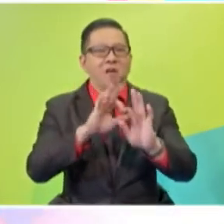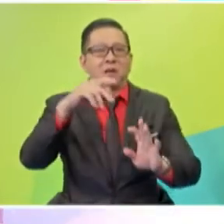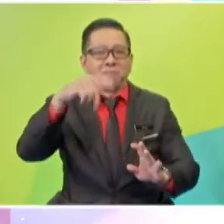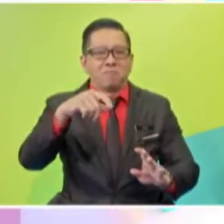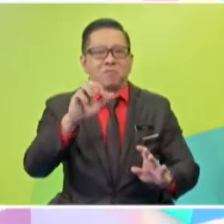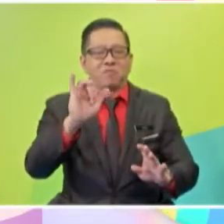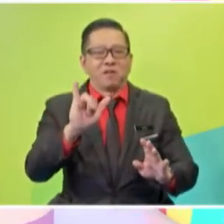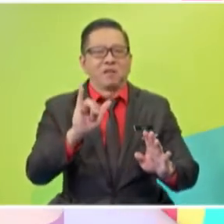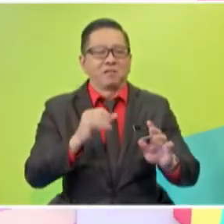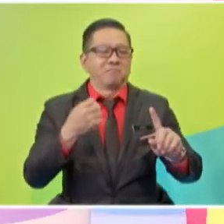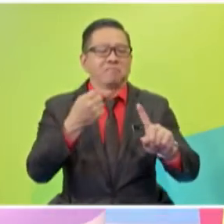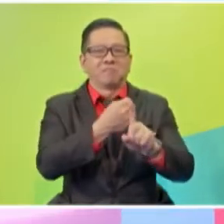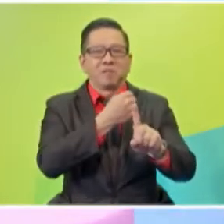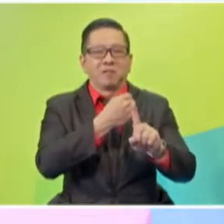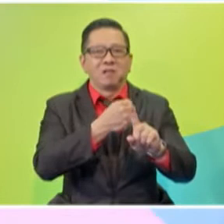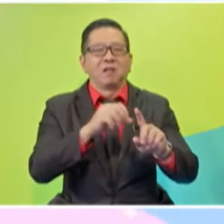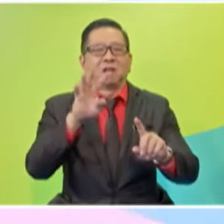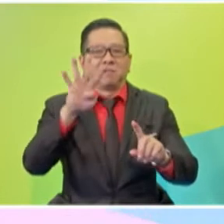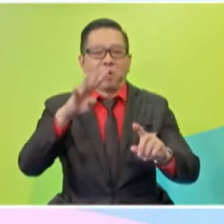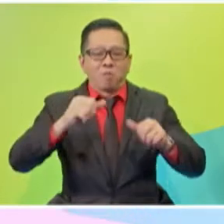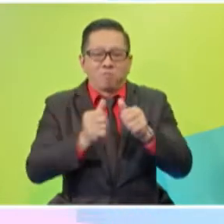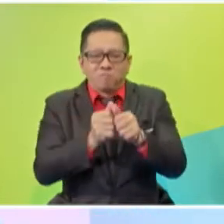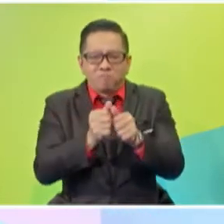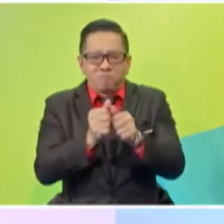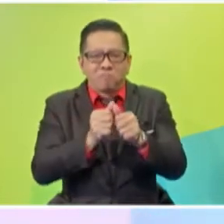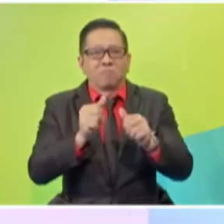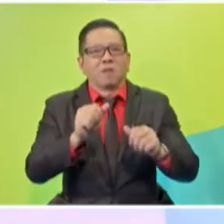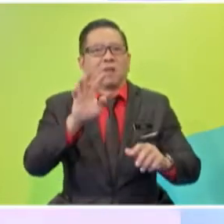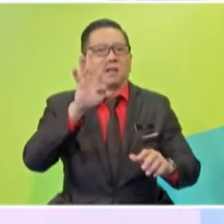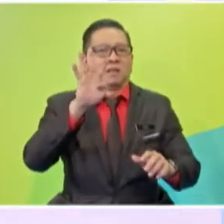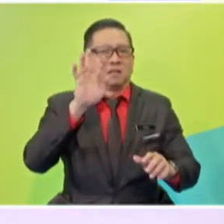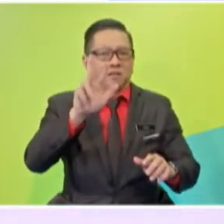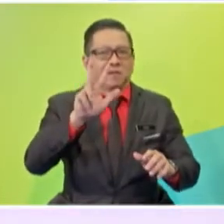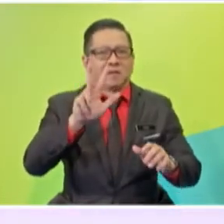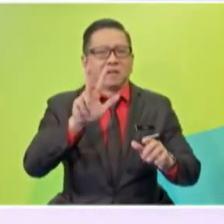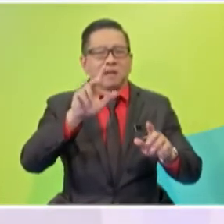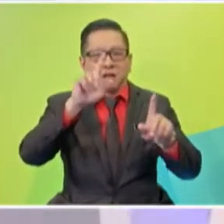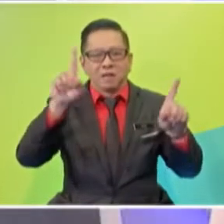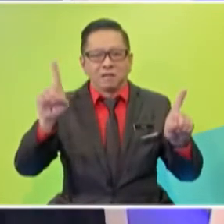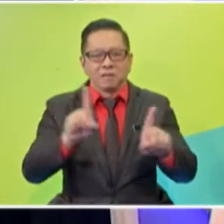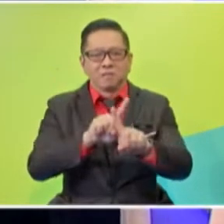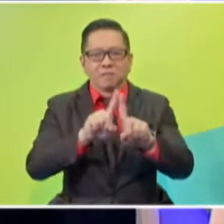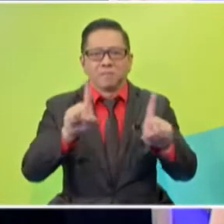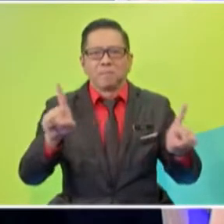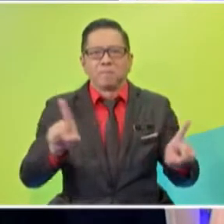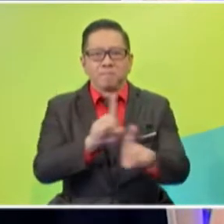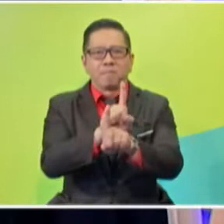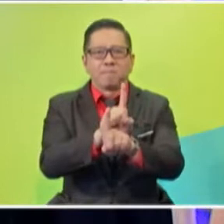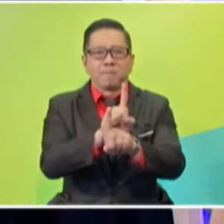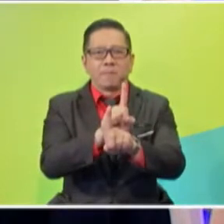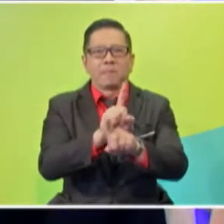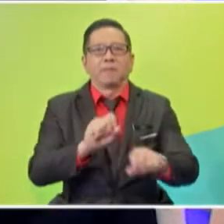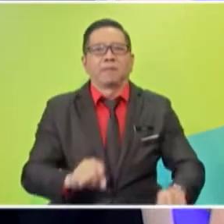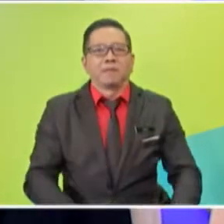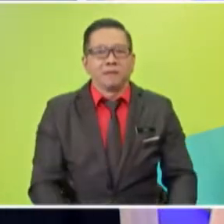and predator. Okay, competition and symbiosis. Okay. So, this is the basic thing people should